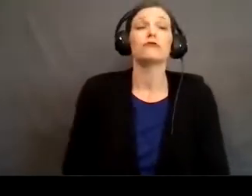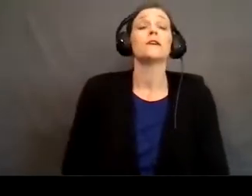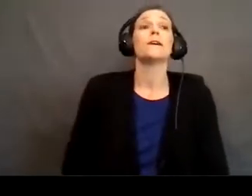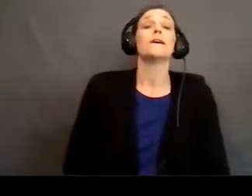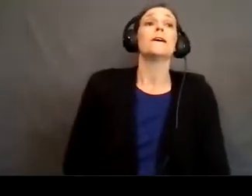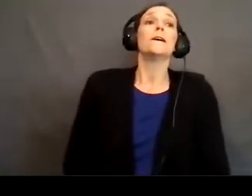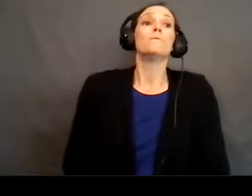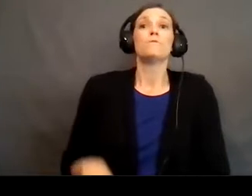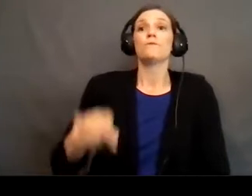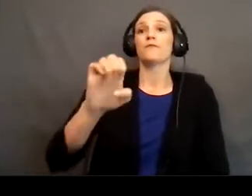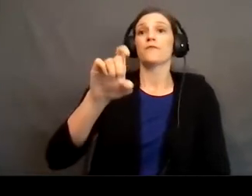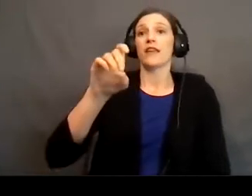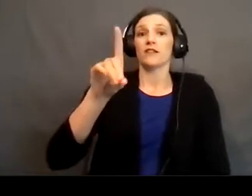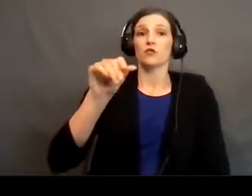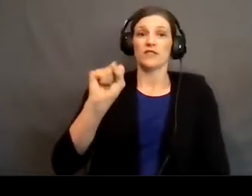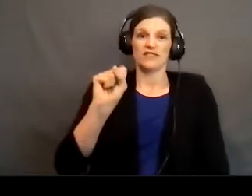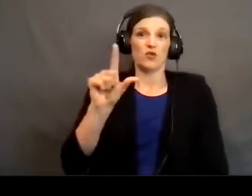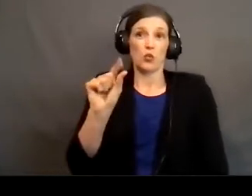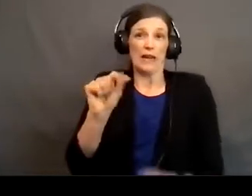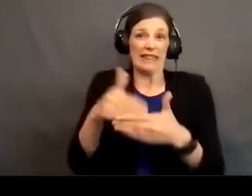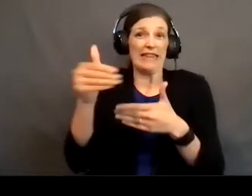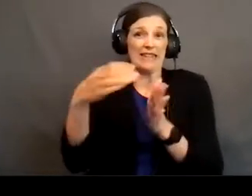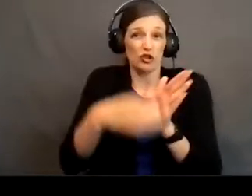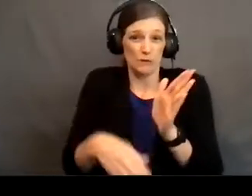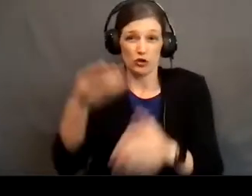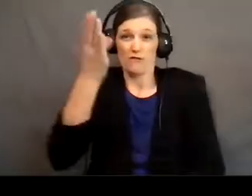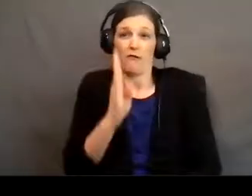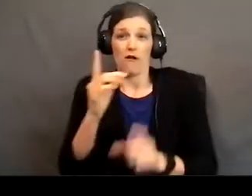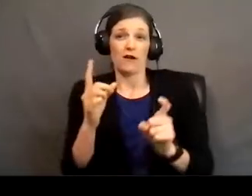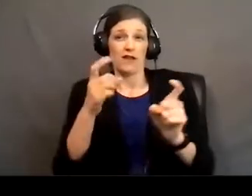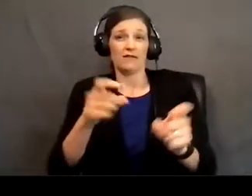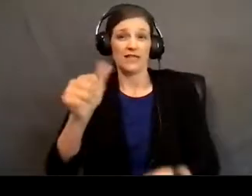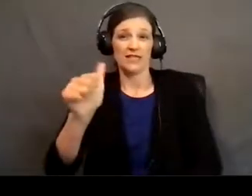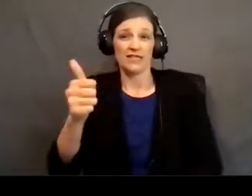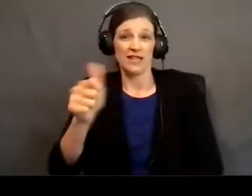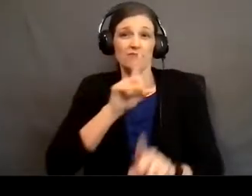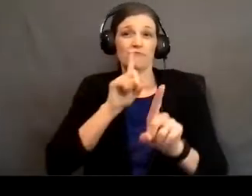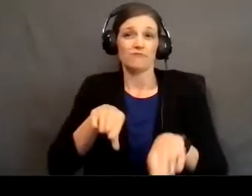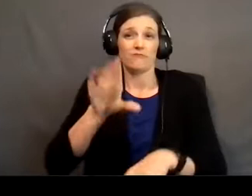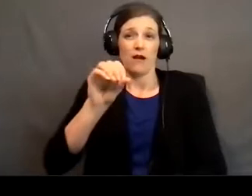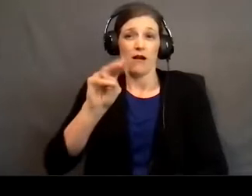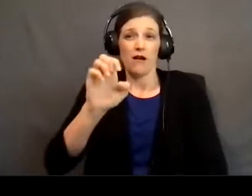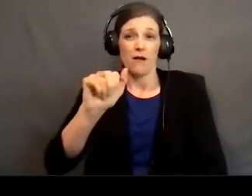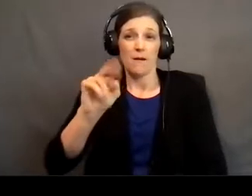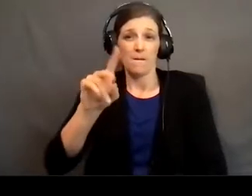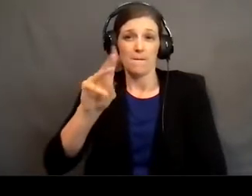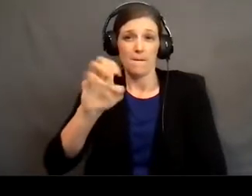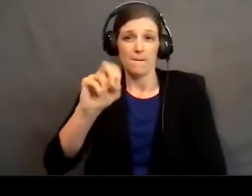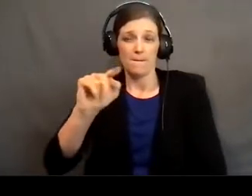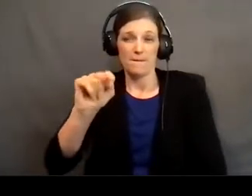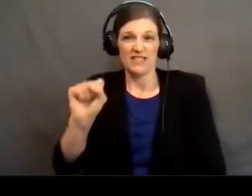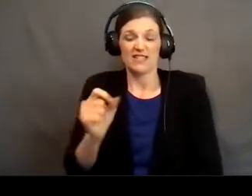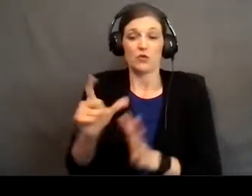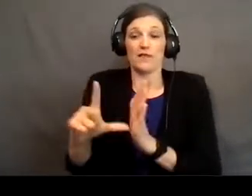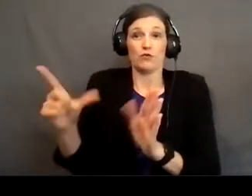And Exodus 20, so the next chapter, is where God gives the Ten Commandments. So, this is right before that. This is God saying that